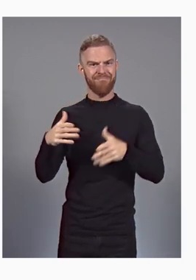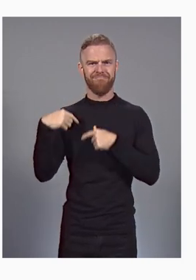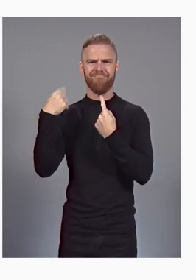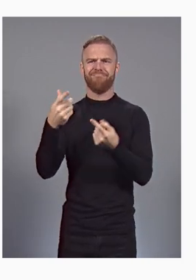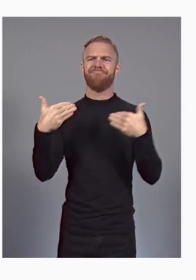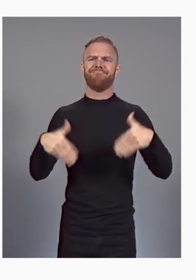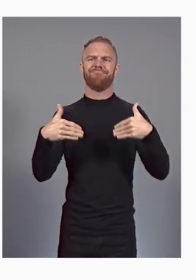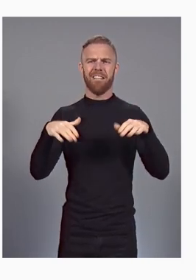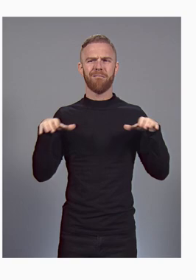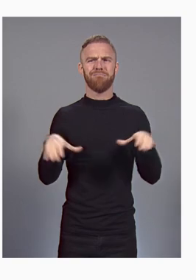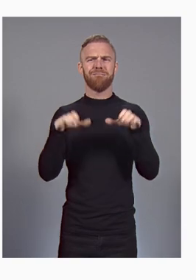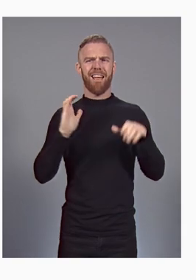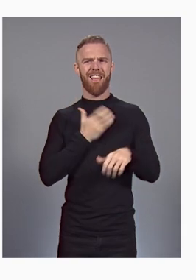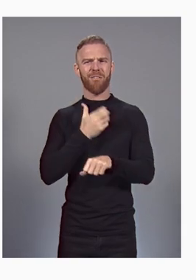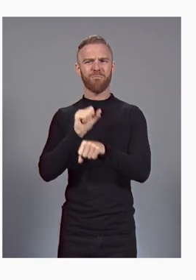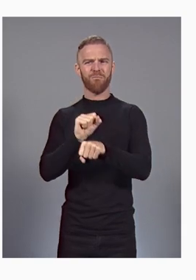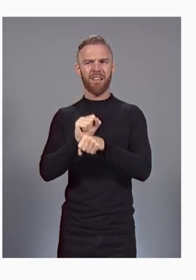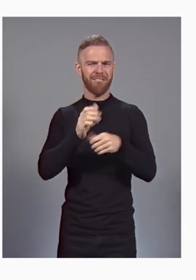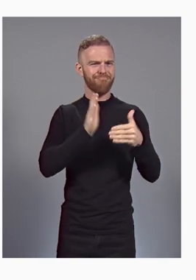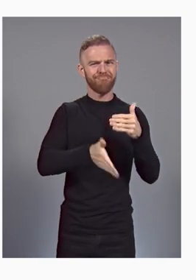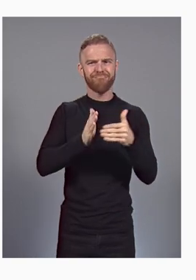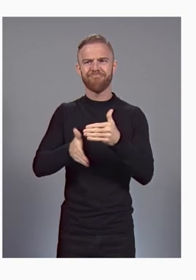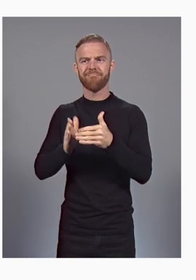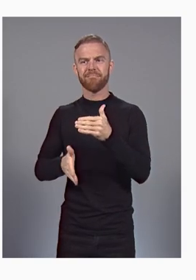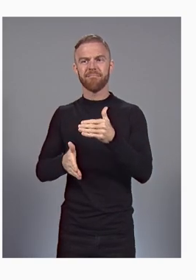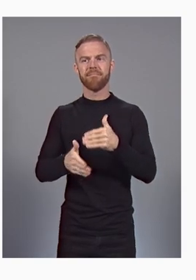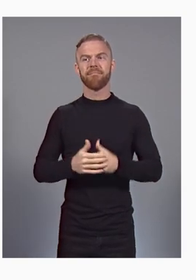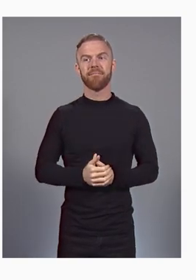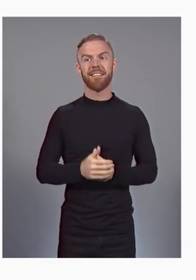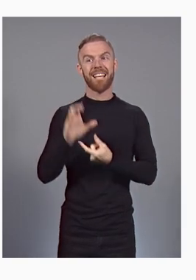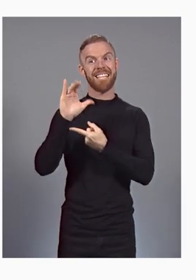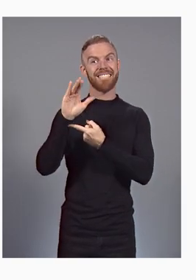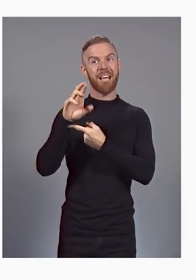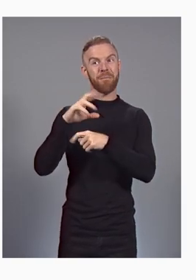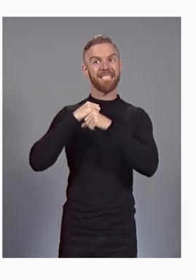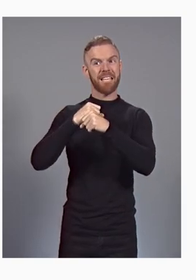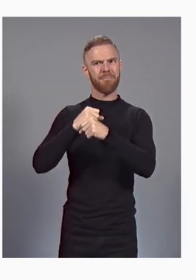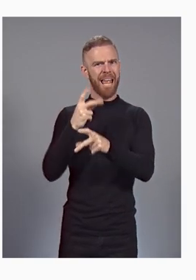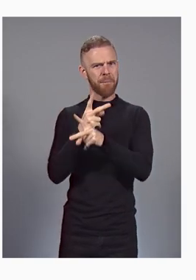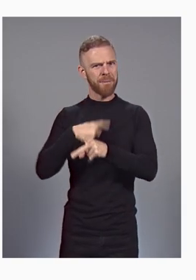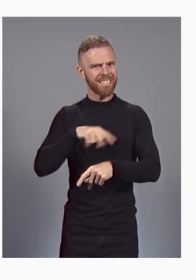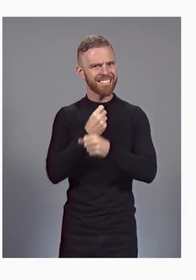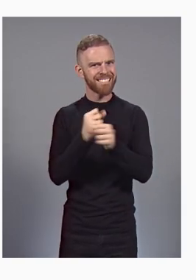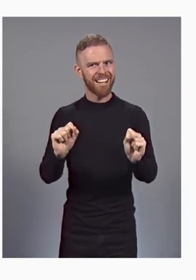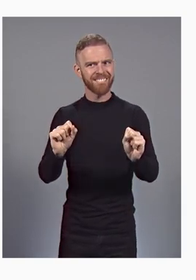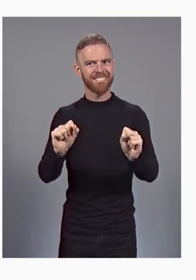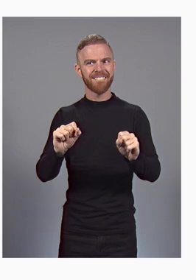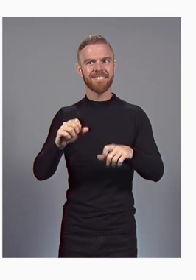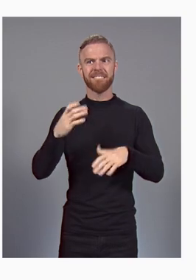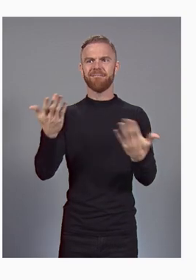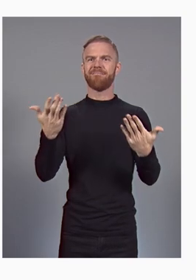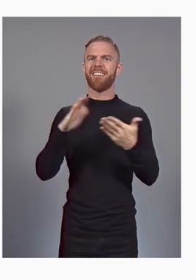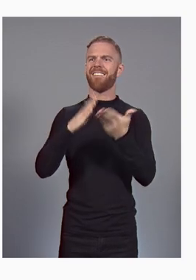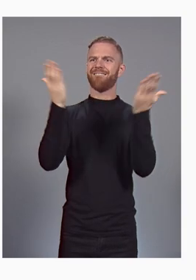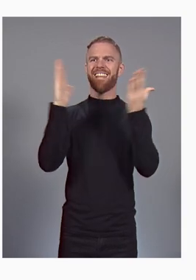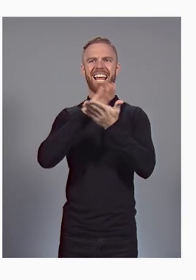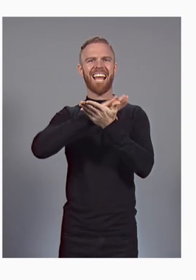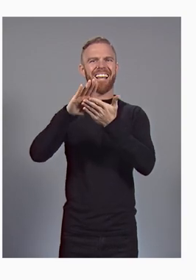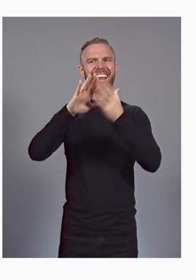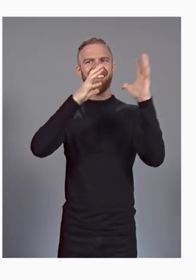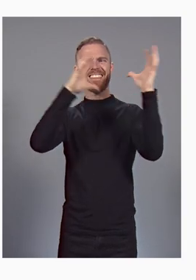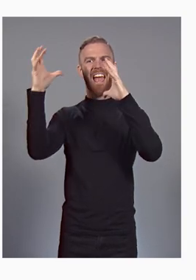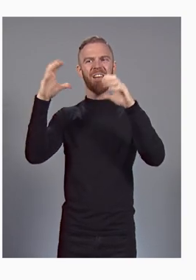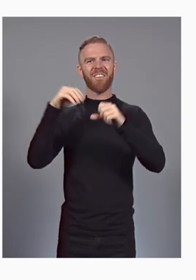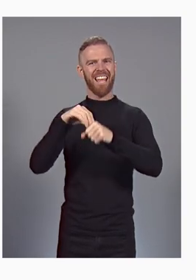keeps customers safe. And we are doing it all on the cleanest cloud in the industry. We are seeing